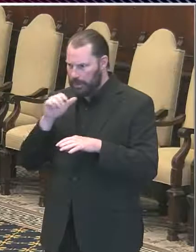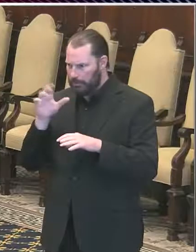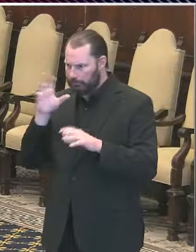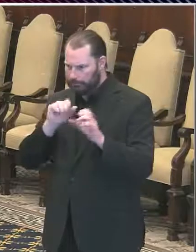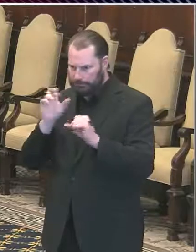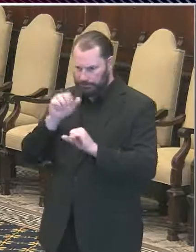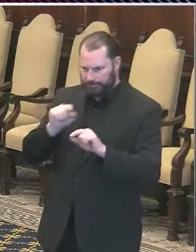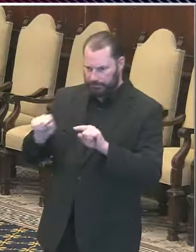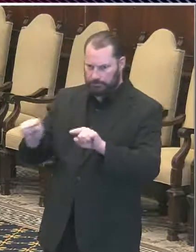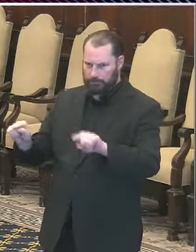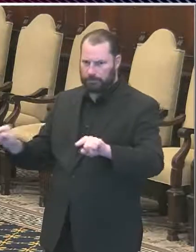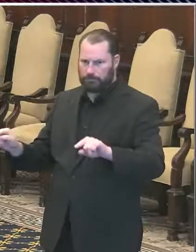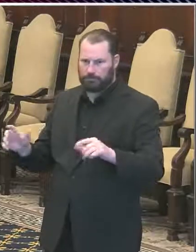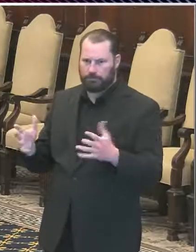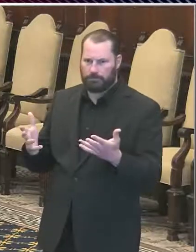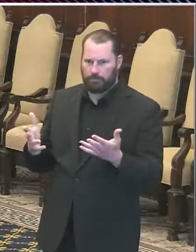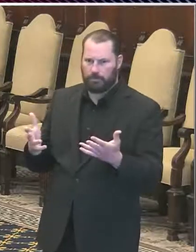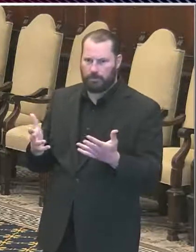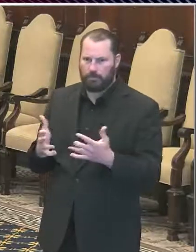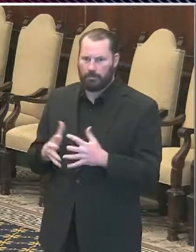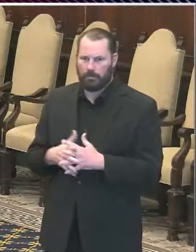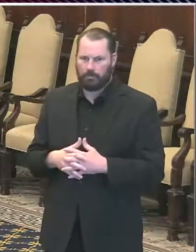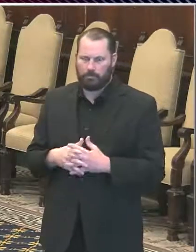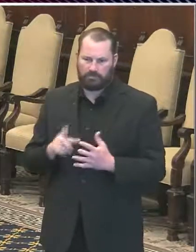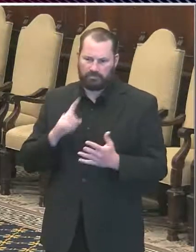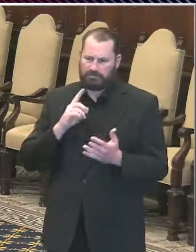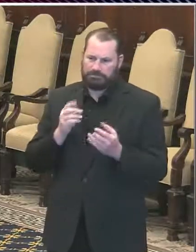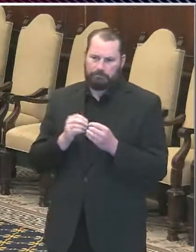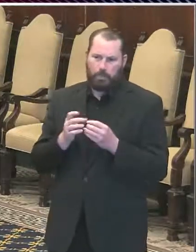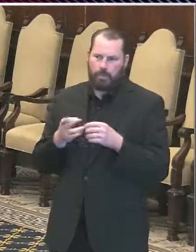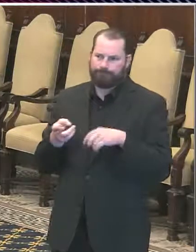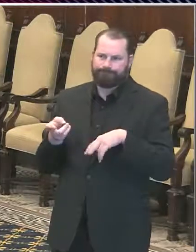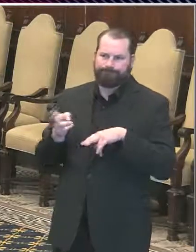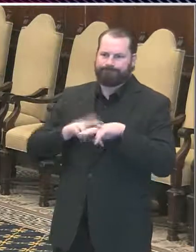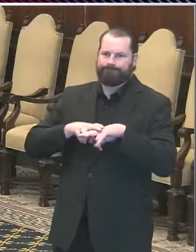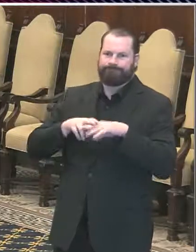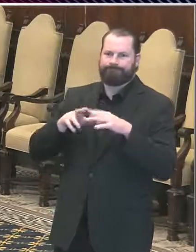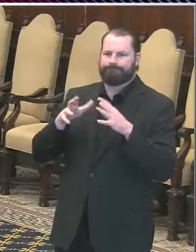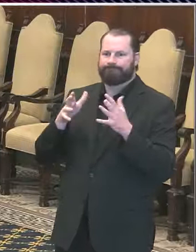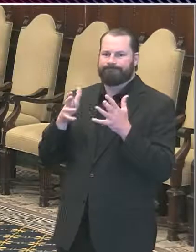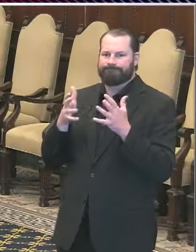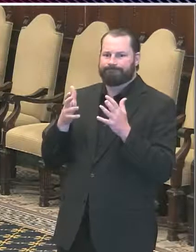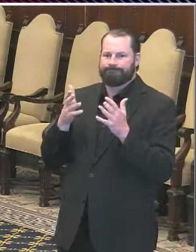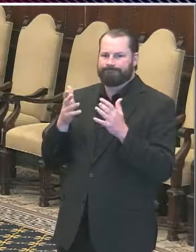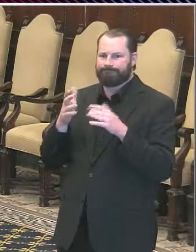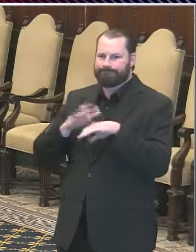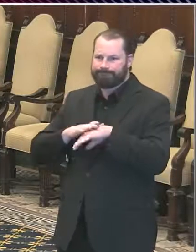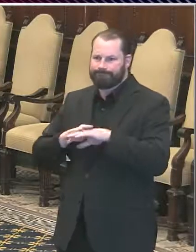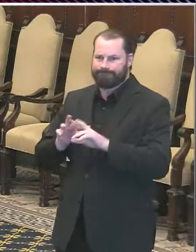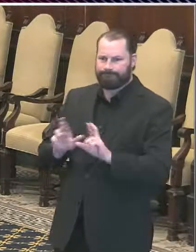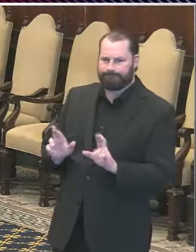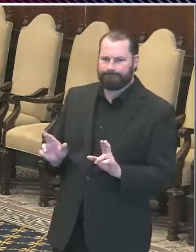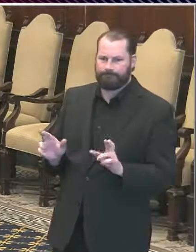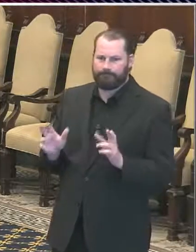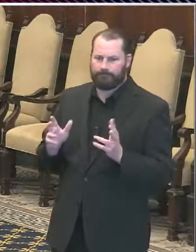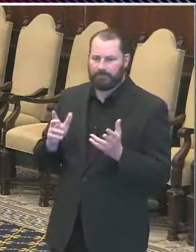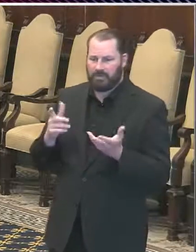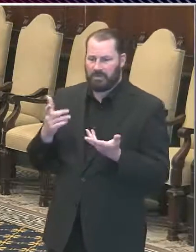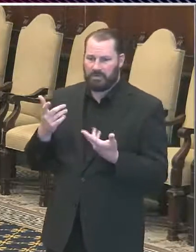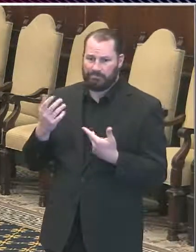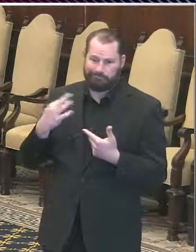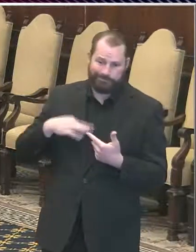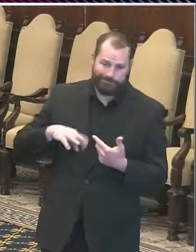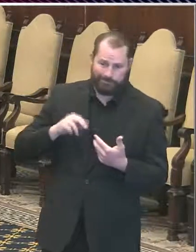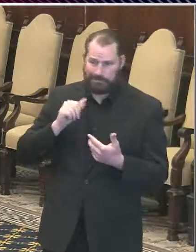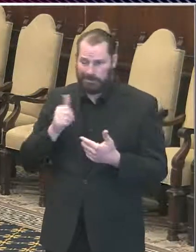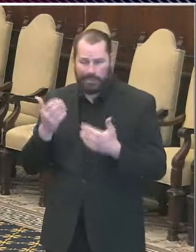extra precaution now but you know whether it is going to make a difference over the long term we'll see. I do want to emphasize again that it's not